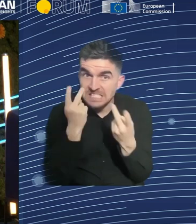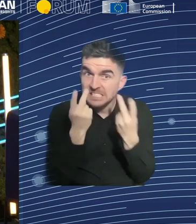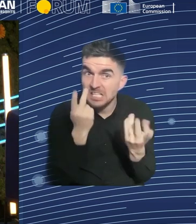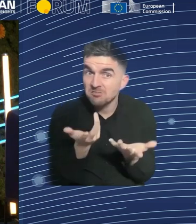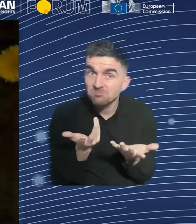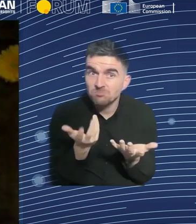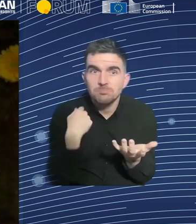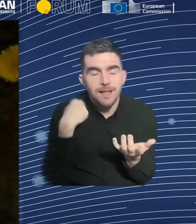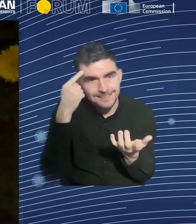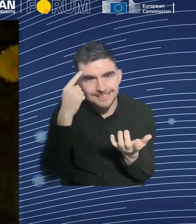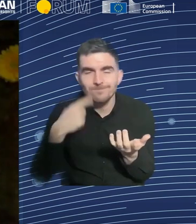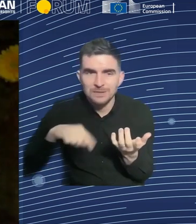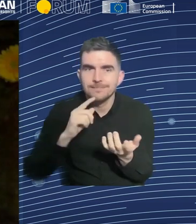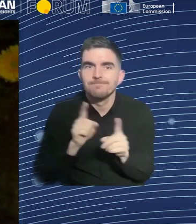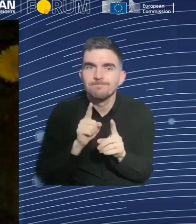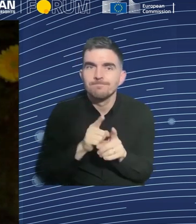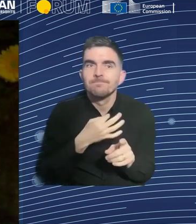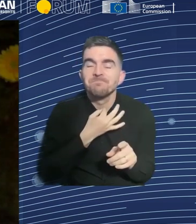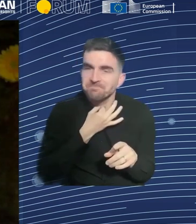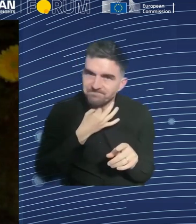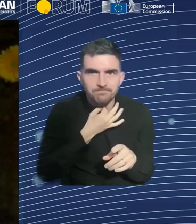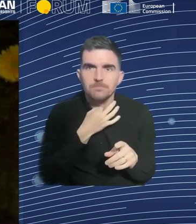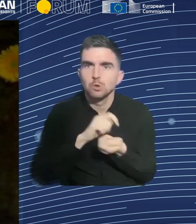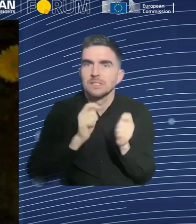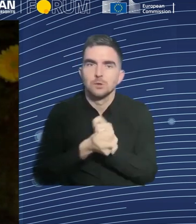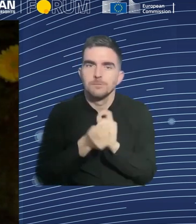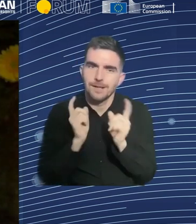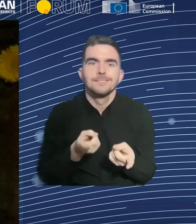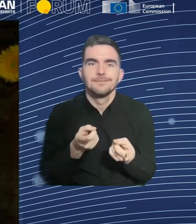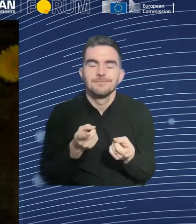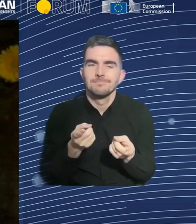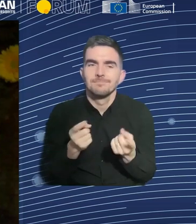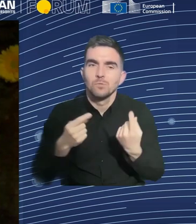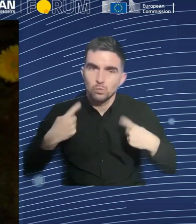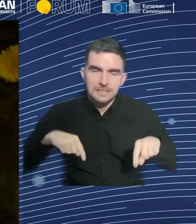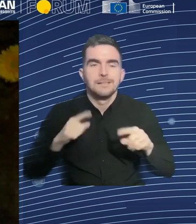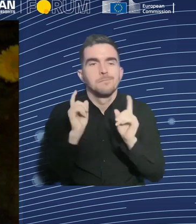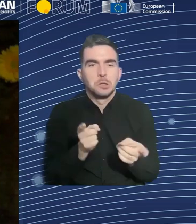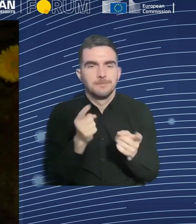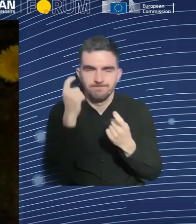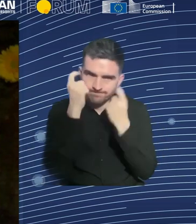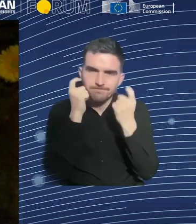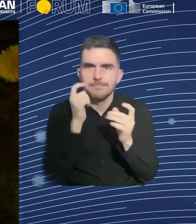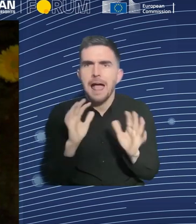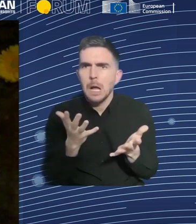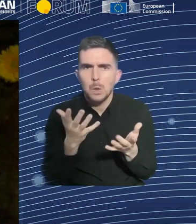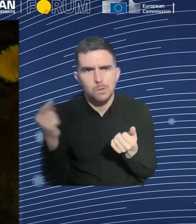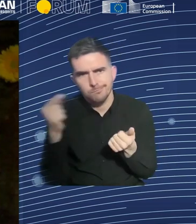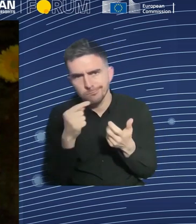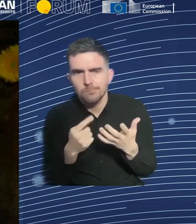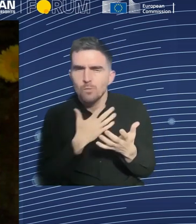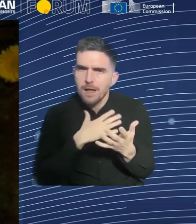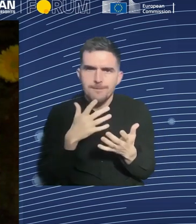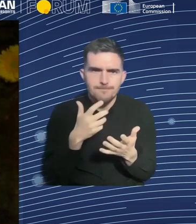surprise our students and to show that new